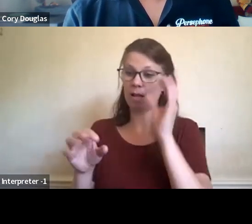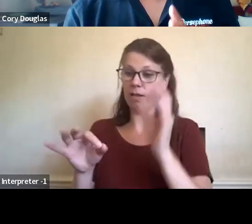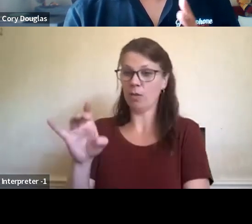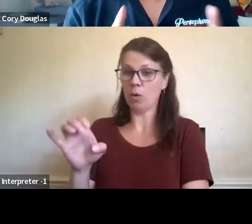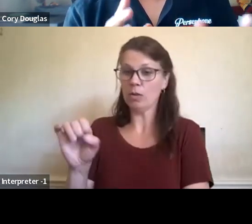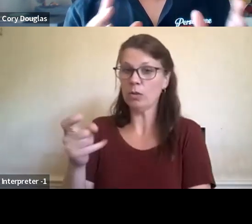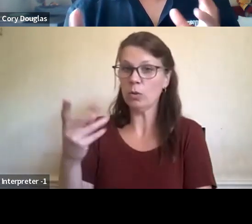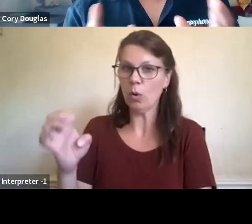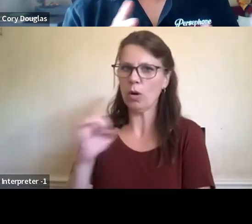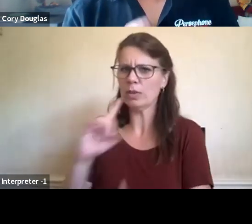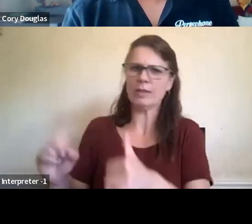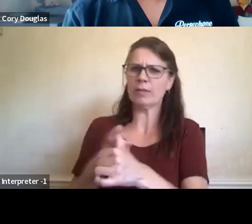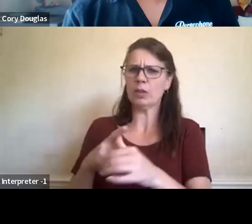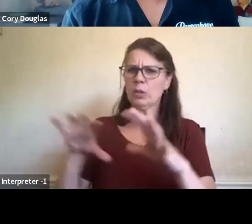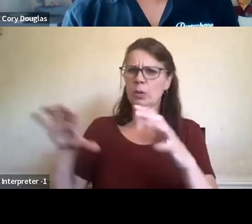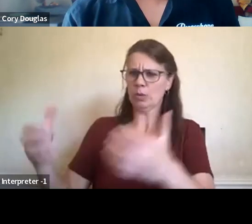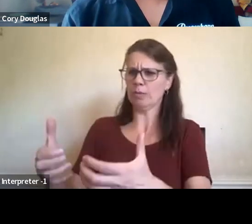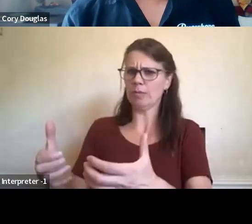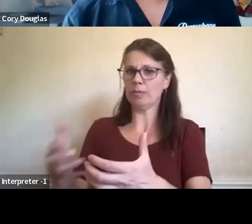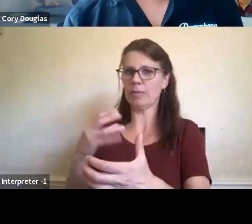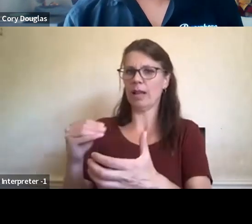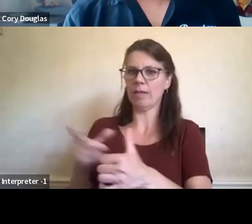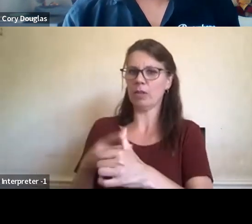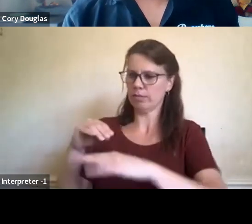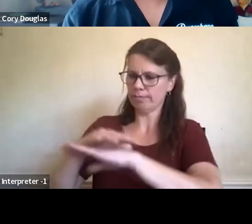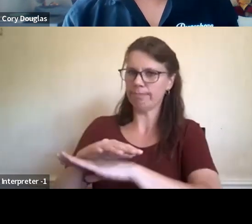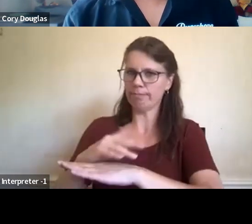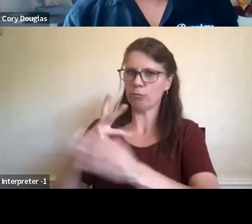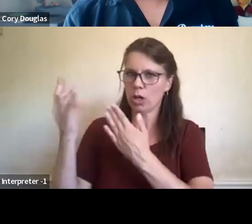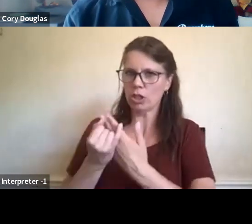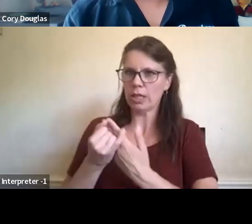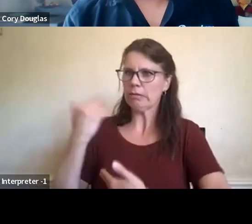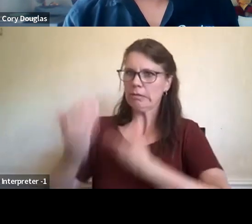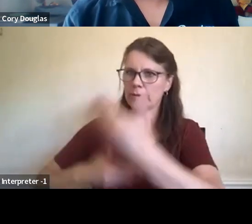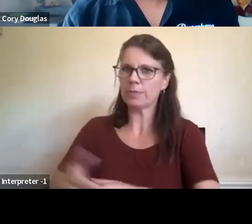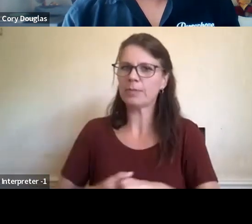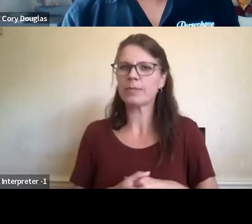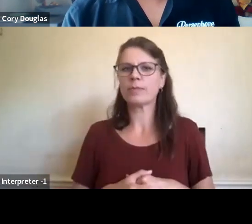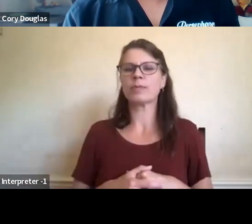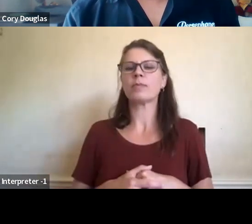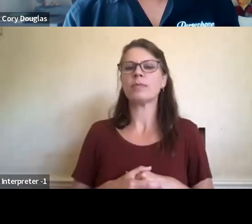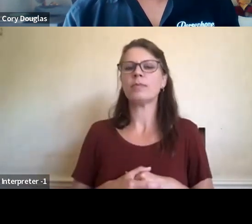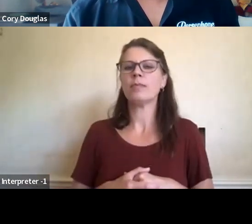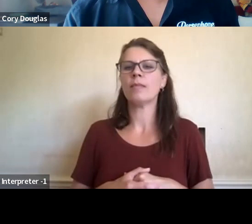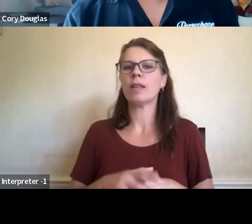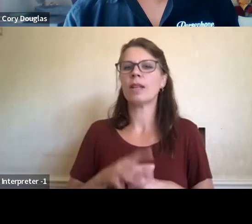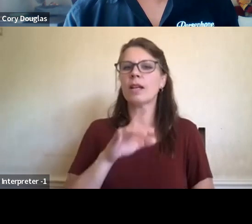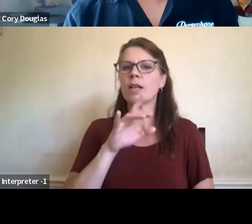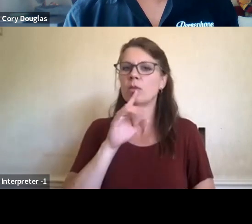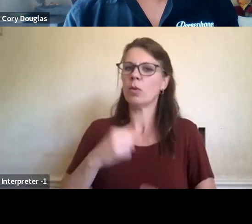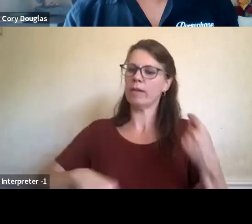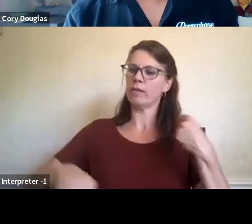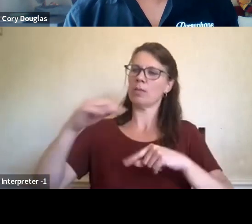You know, again, falling back on these questions that we had come from our collaborative efforts, really helped us kind of